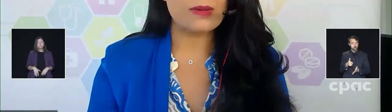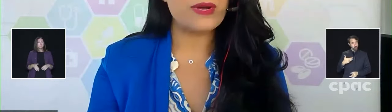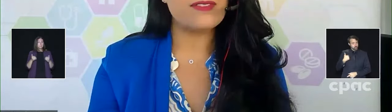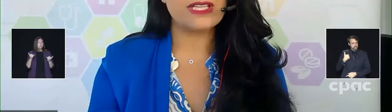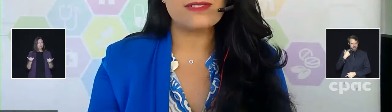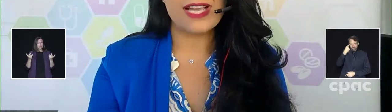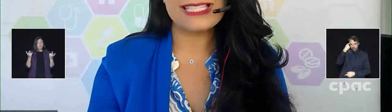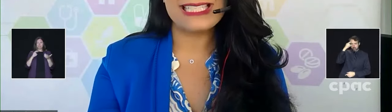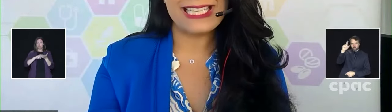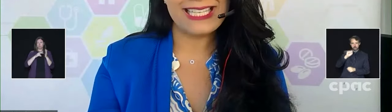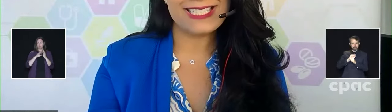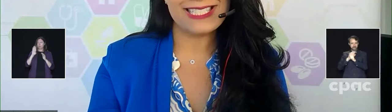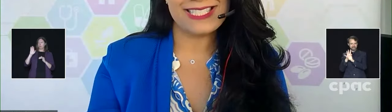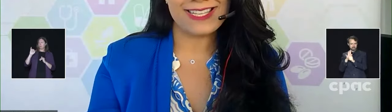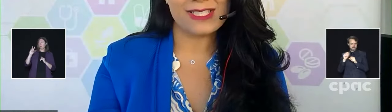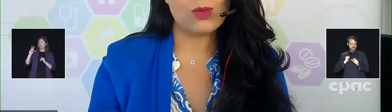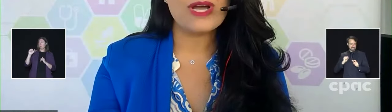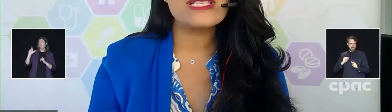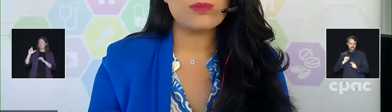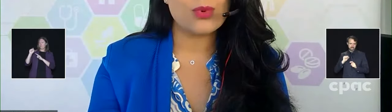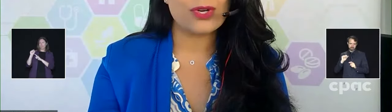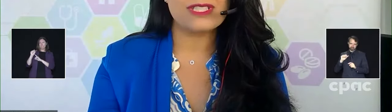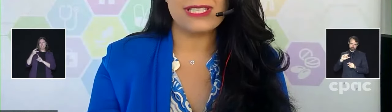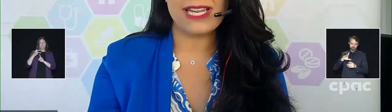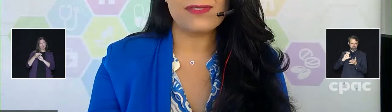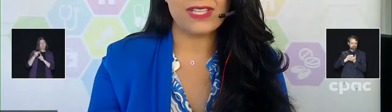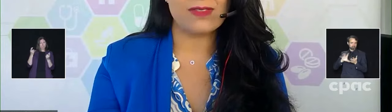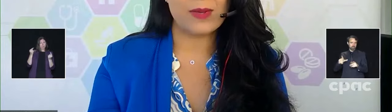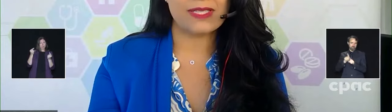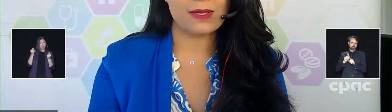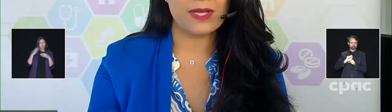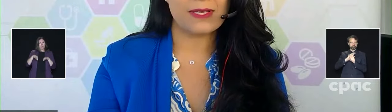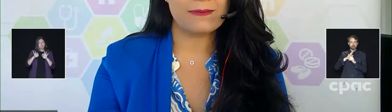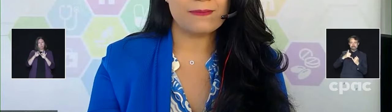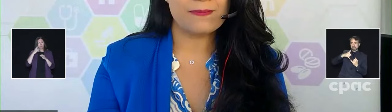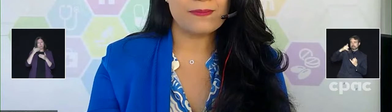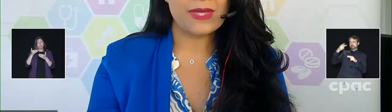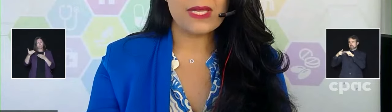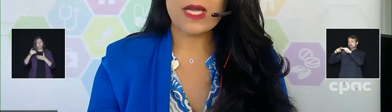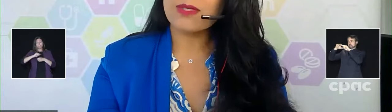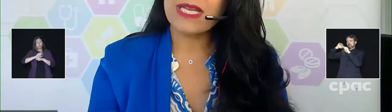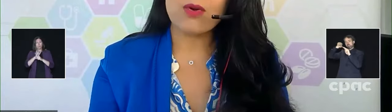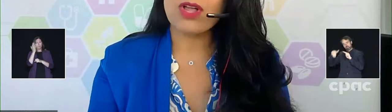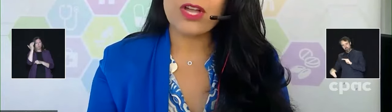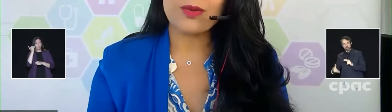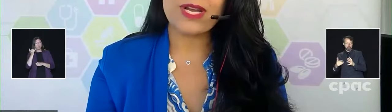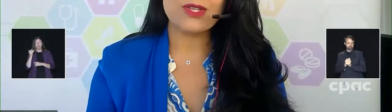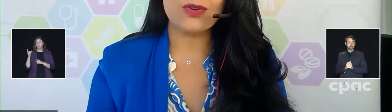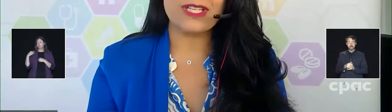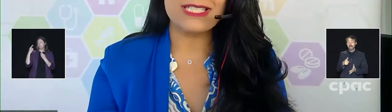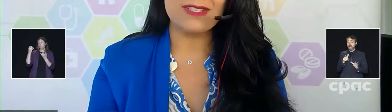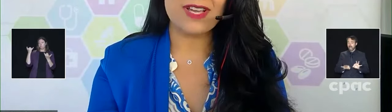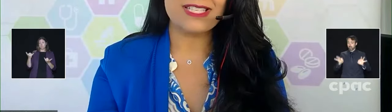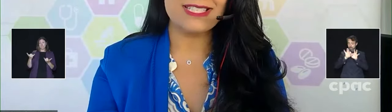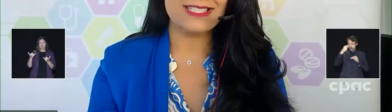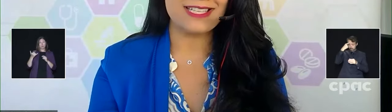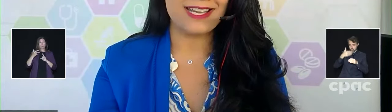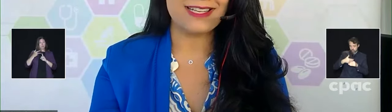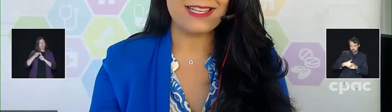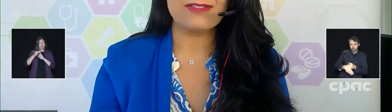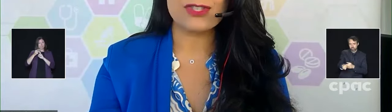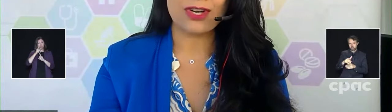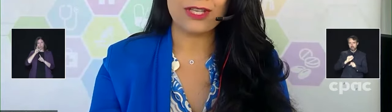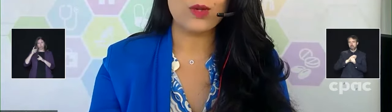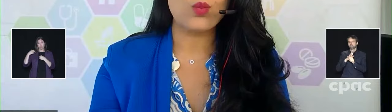talk about is what a bivalent vaccine is and does and why it's important in the next phase of the pandemic. Up to now, all authorized COVID-19 vaccines